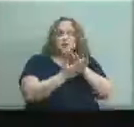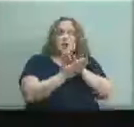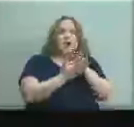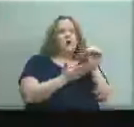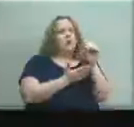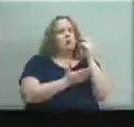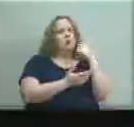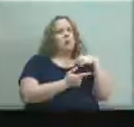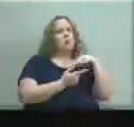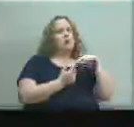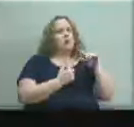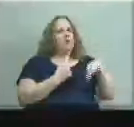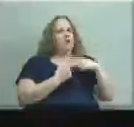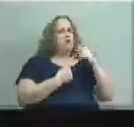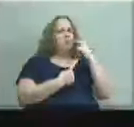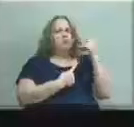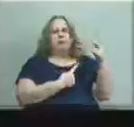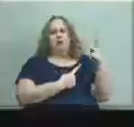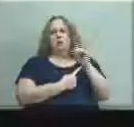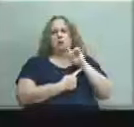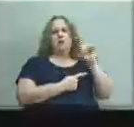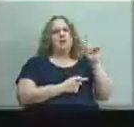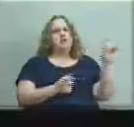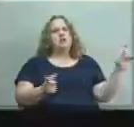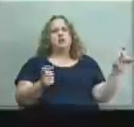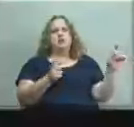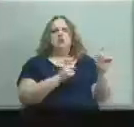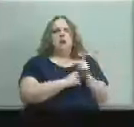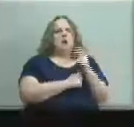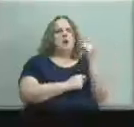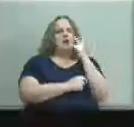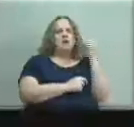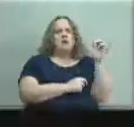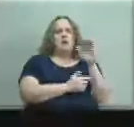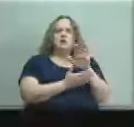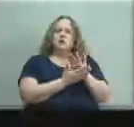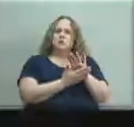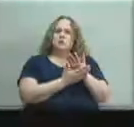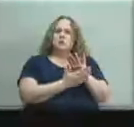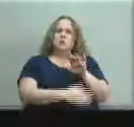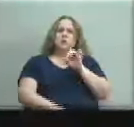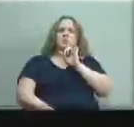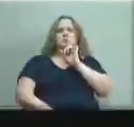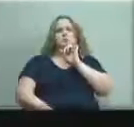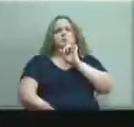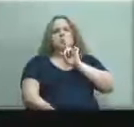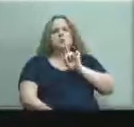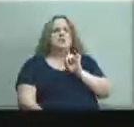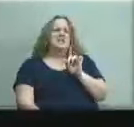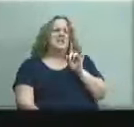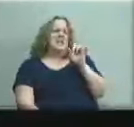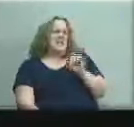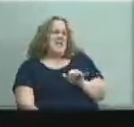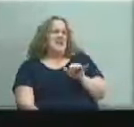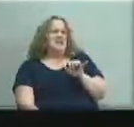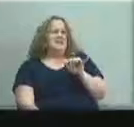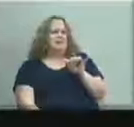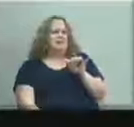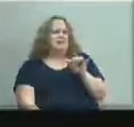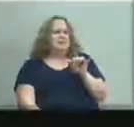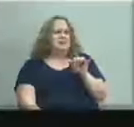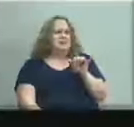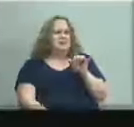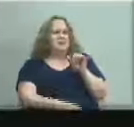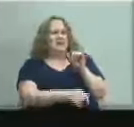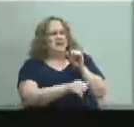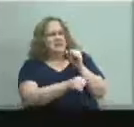completely changes the appearance of what would be a really industrial soviet era somewhat